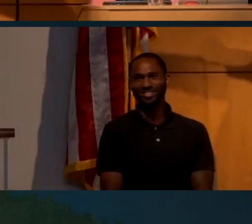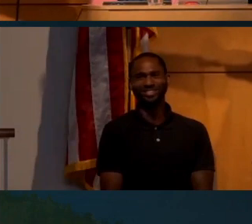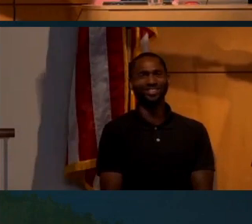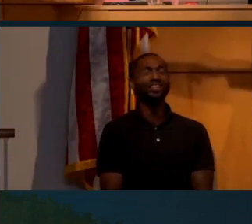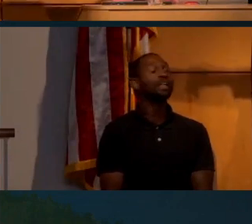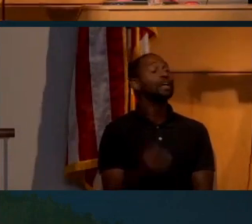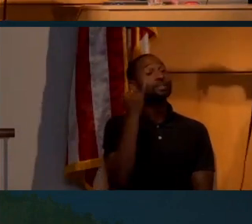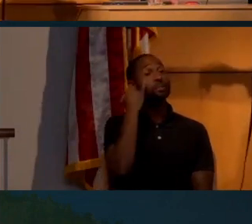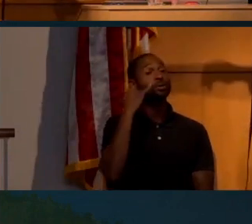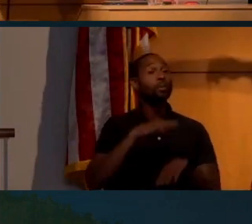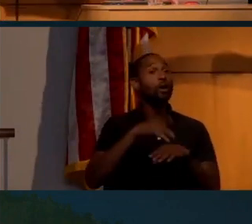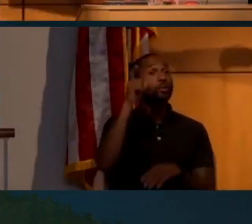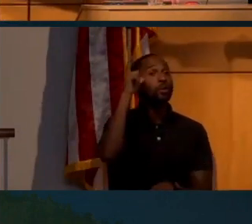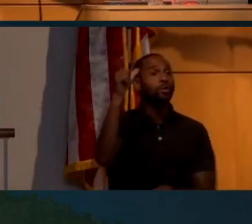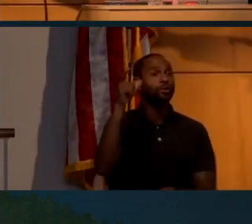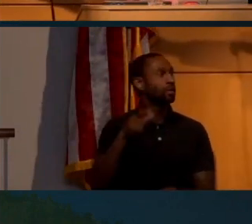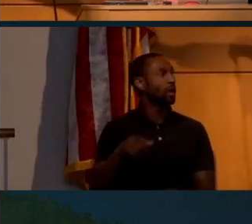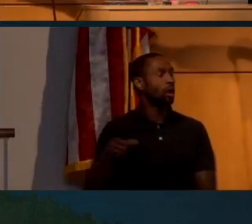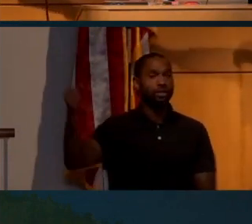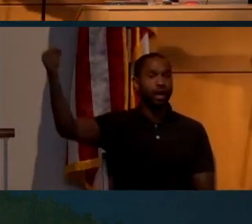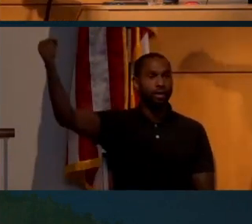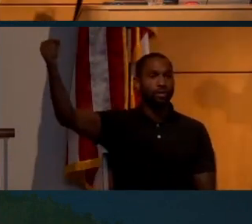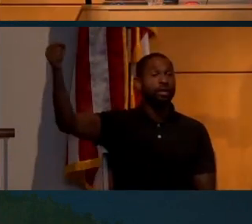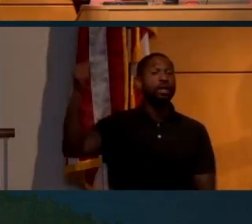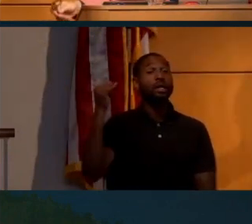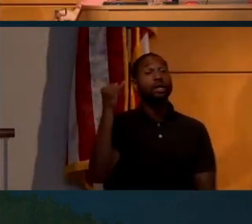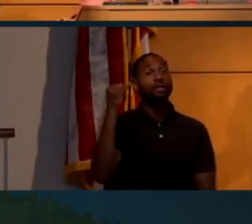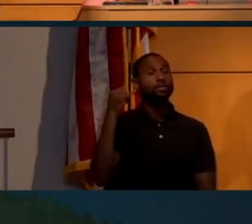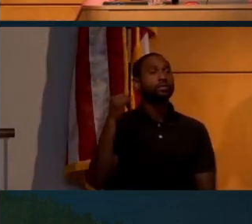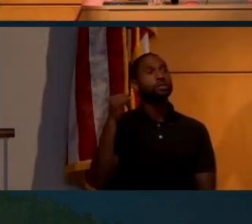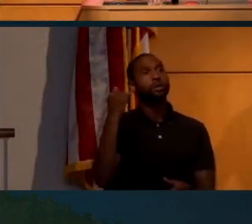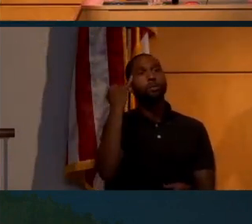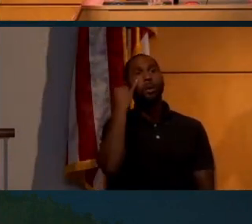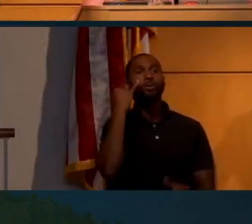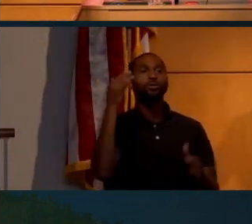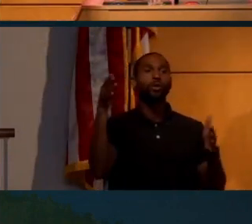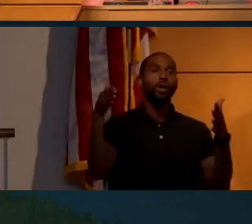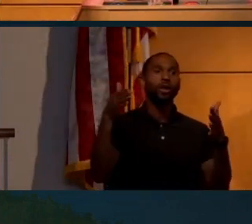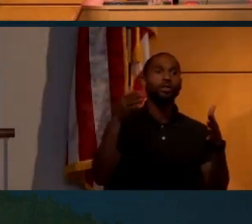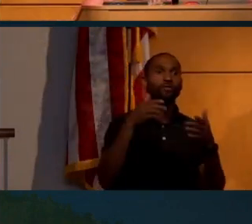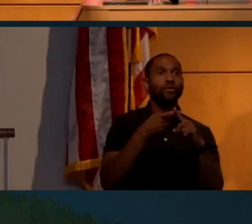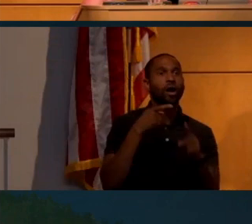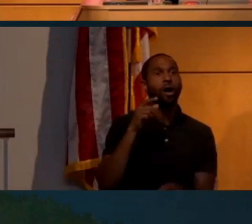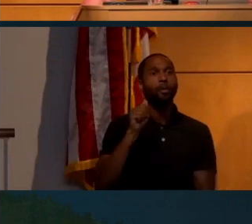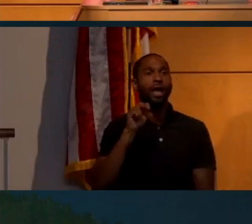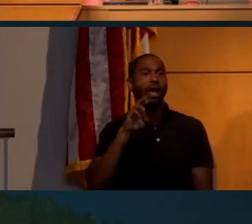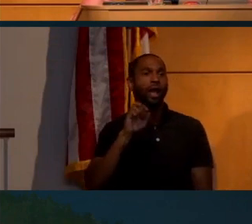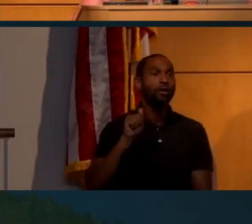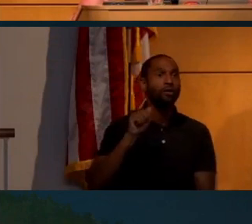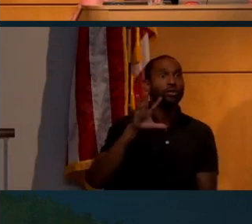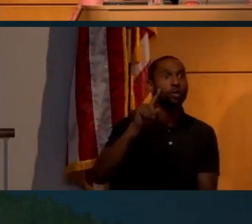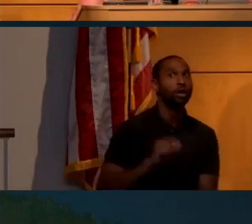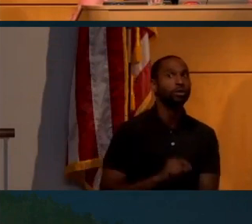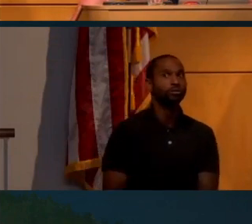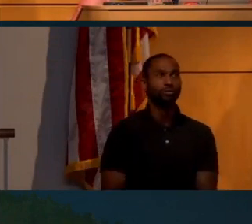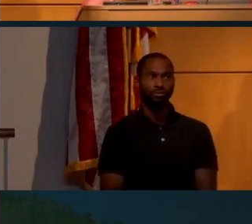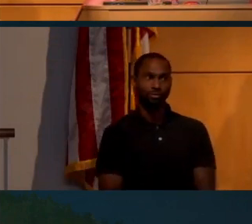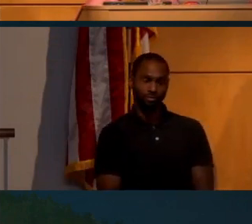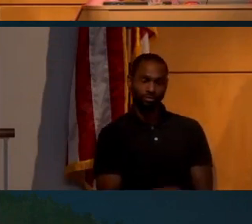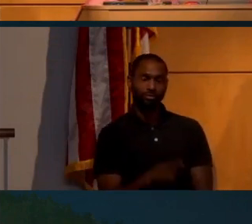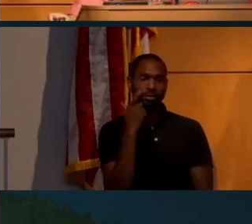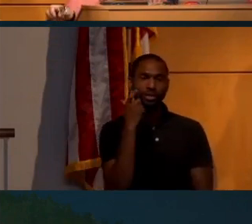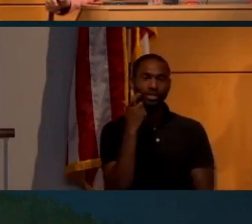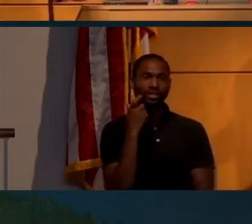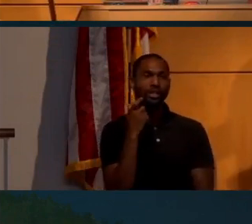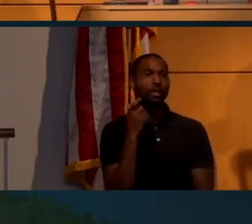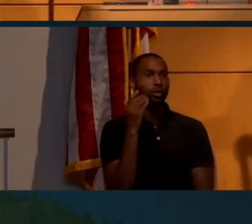Let's say I'm on the moon, right? I hold this thing out. Let's say there's a wind from Area 51. Oh, because, you